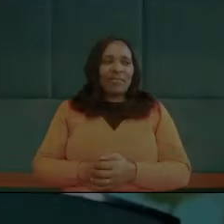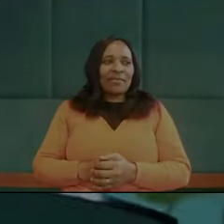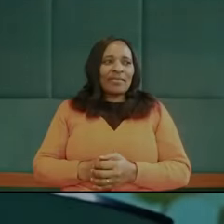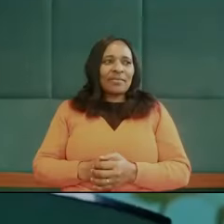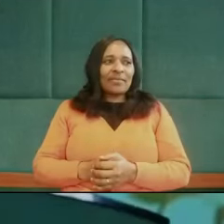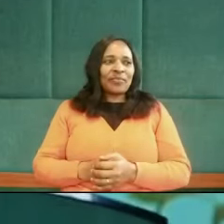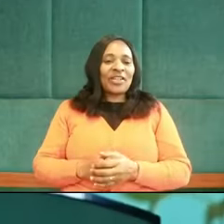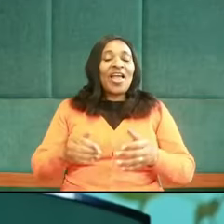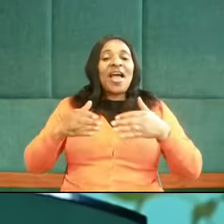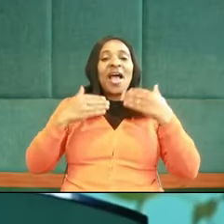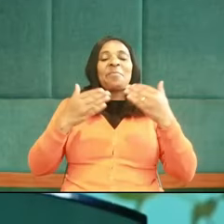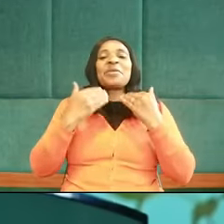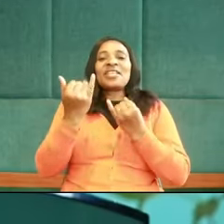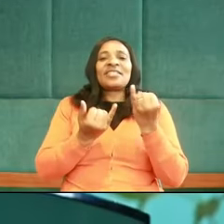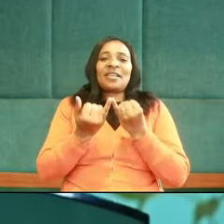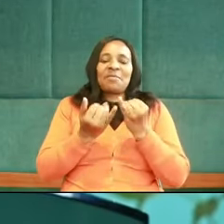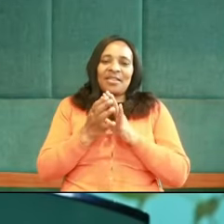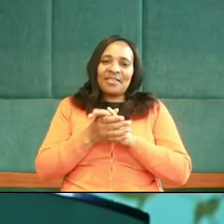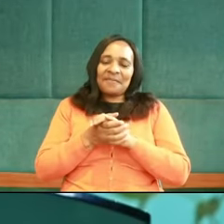Happy Sabbath.